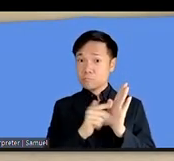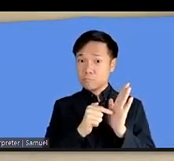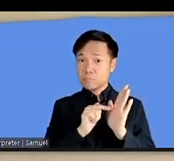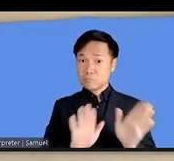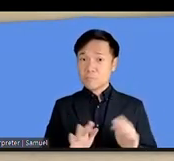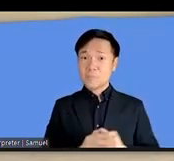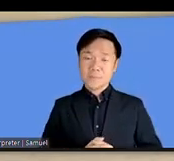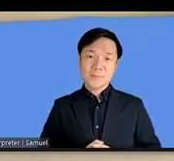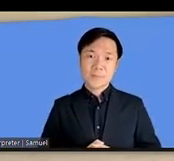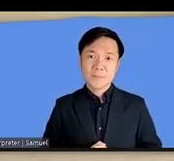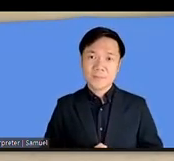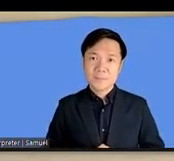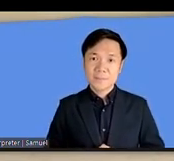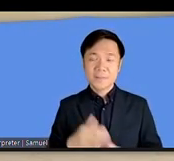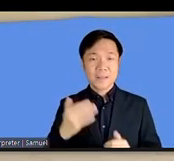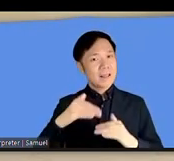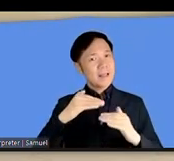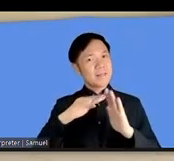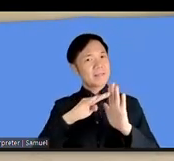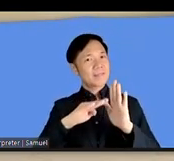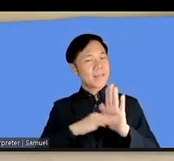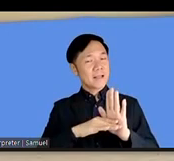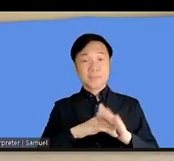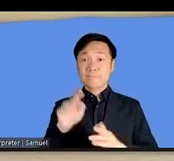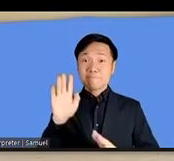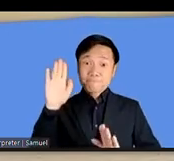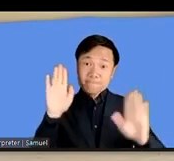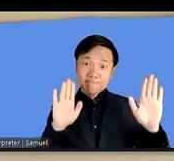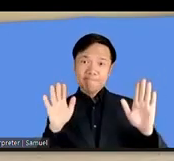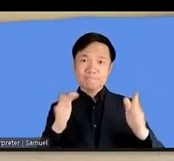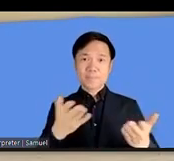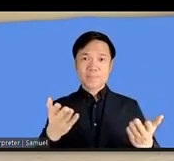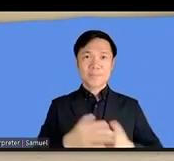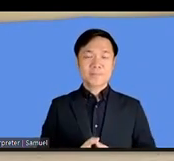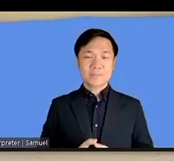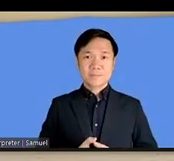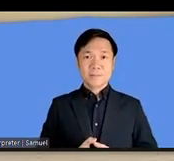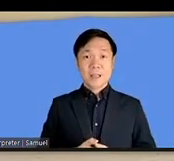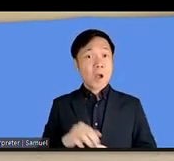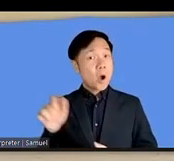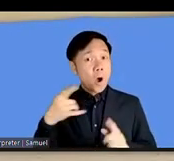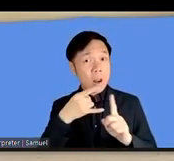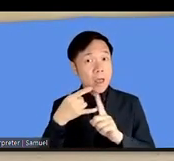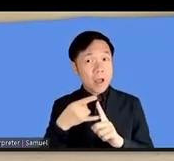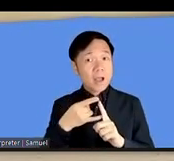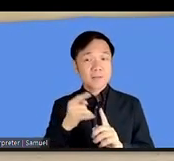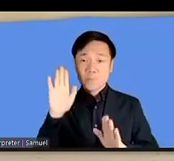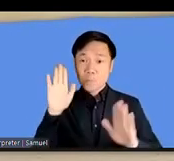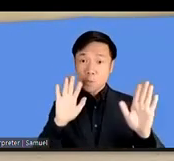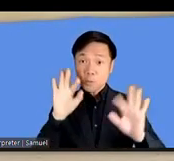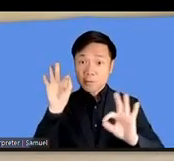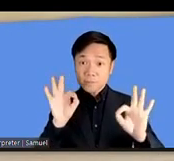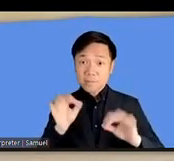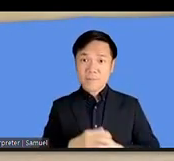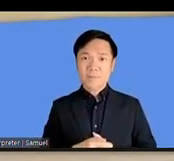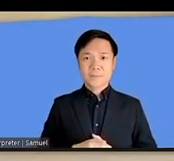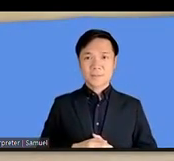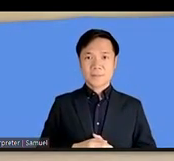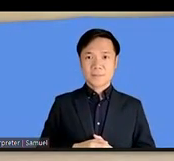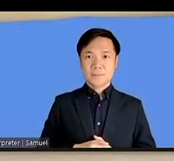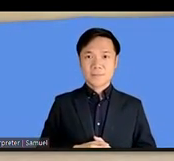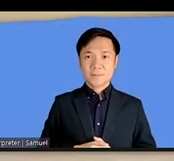agenda are there any comments or questions from the hall or online participants uh sapia is judith